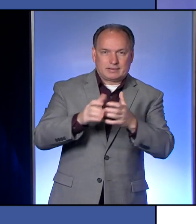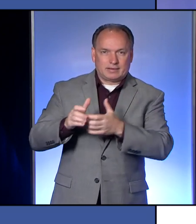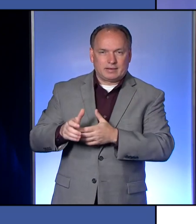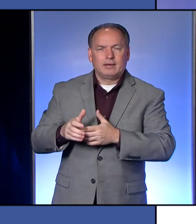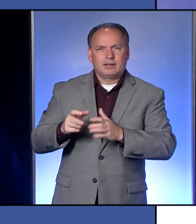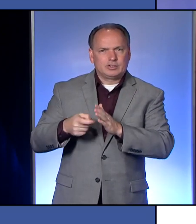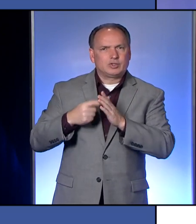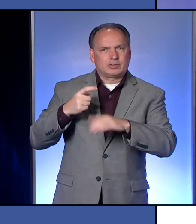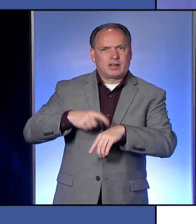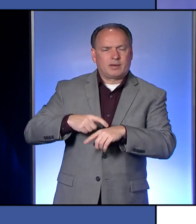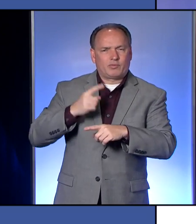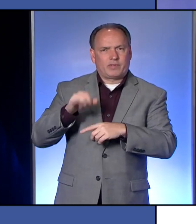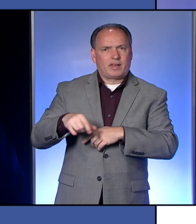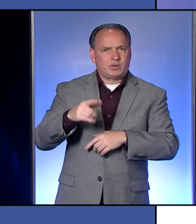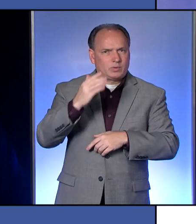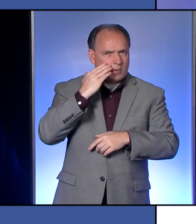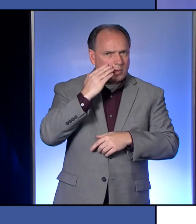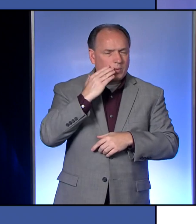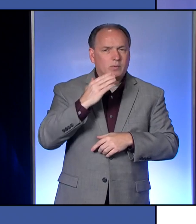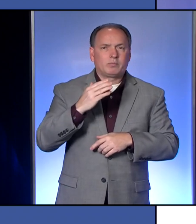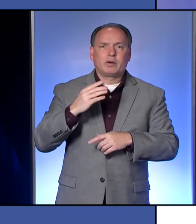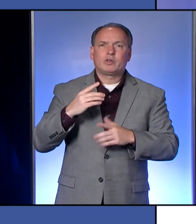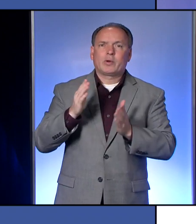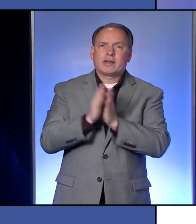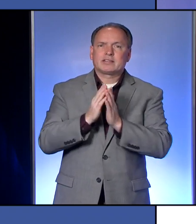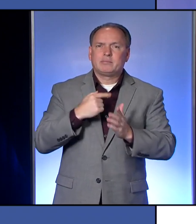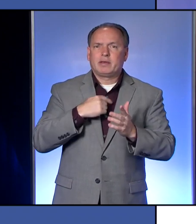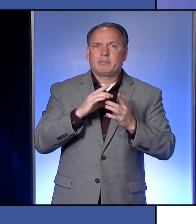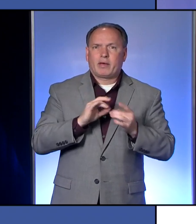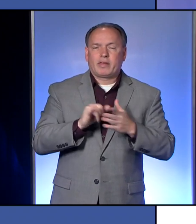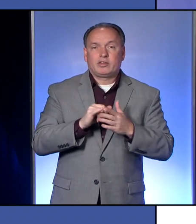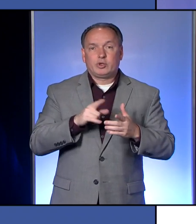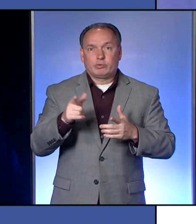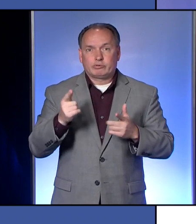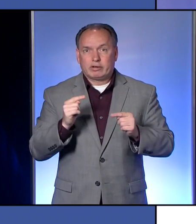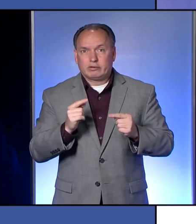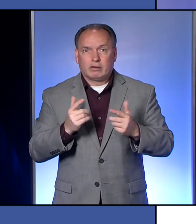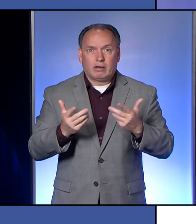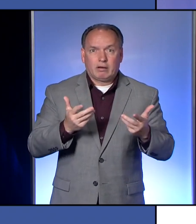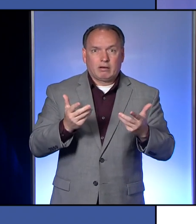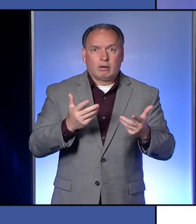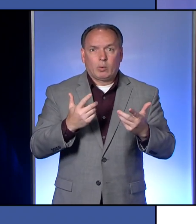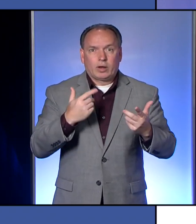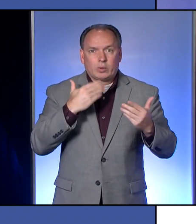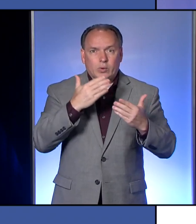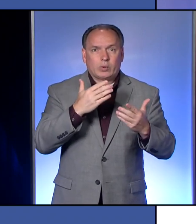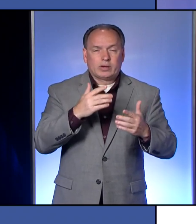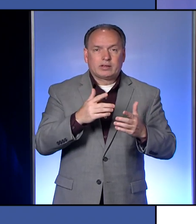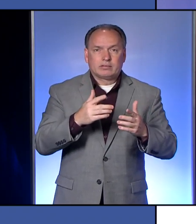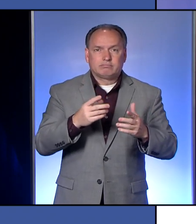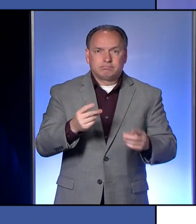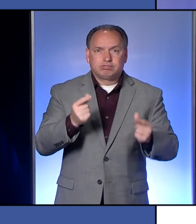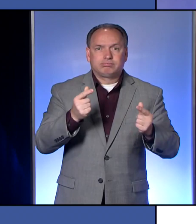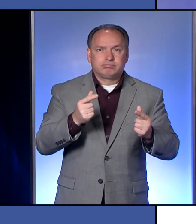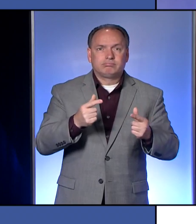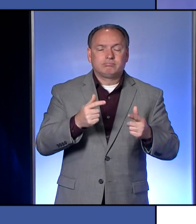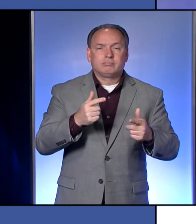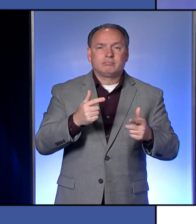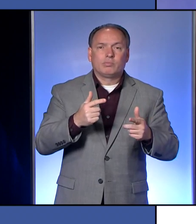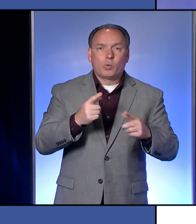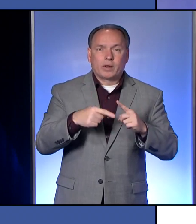some of the guidance that we needed, as you all know, because you were asking me about it. And I was trying to give you what I knew at the time as soon as I knew it. But,